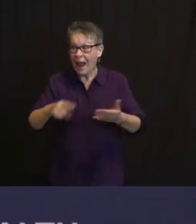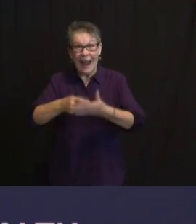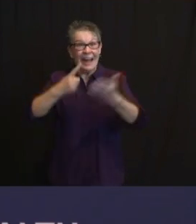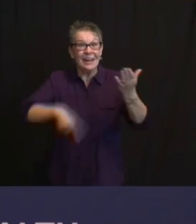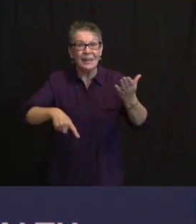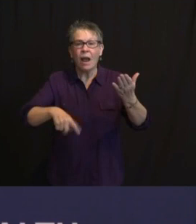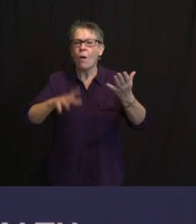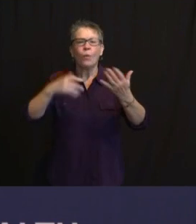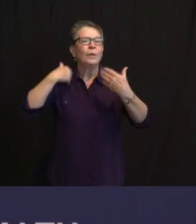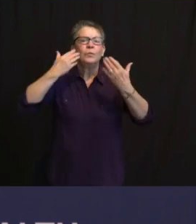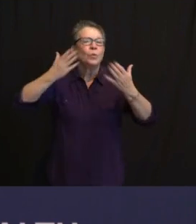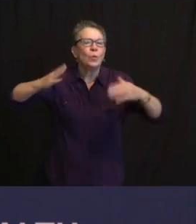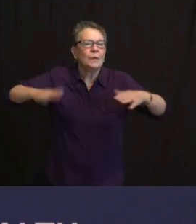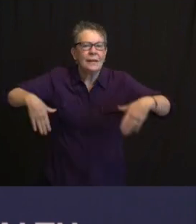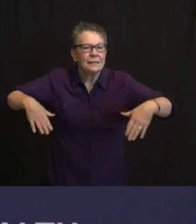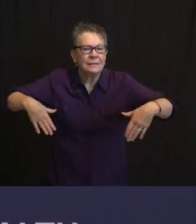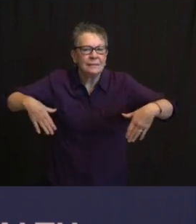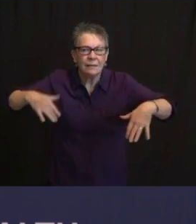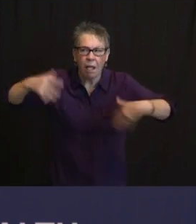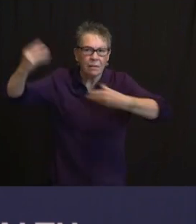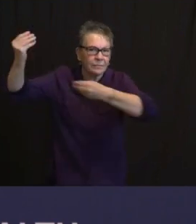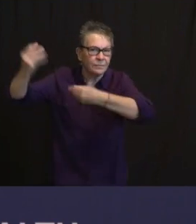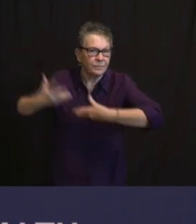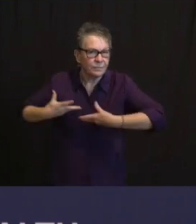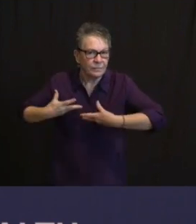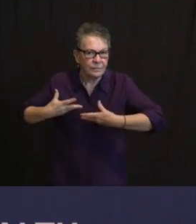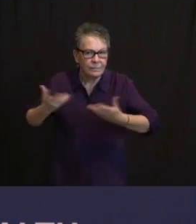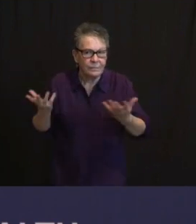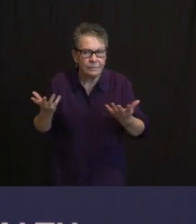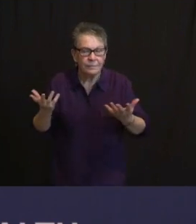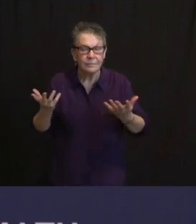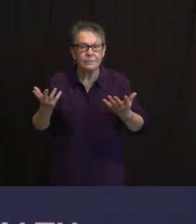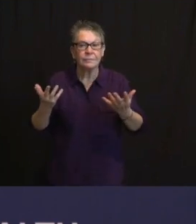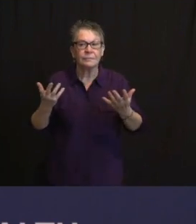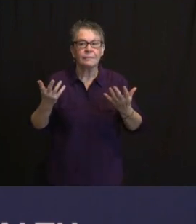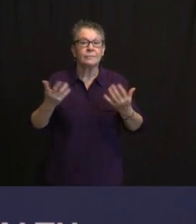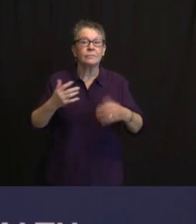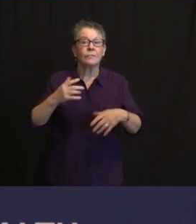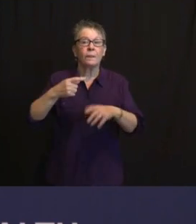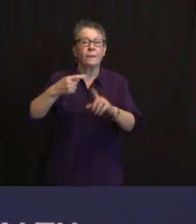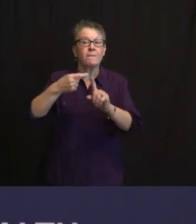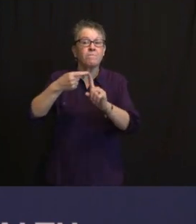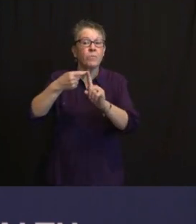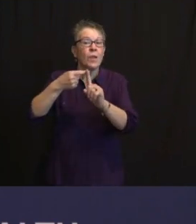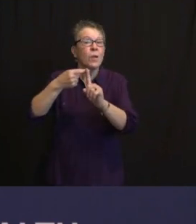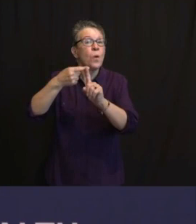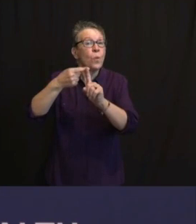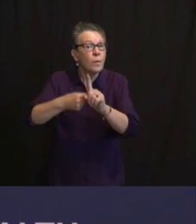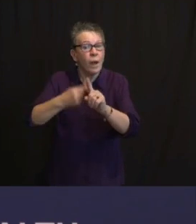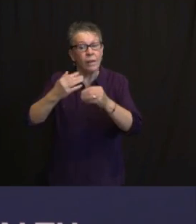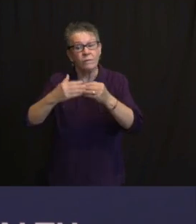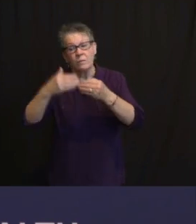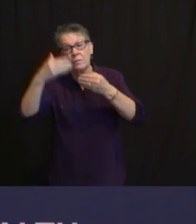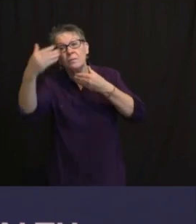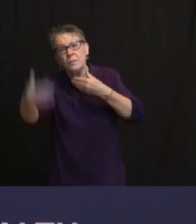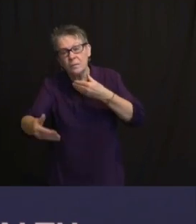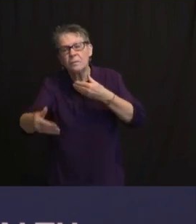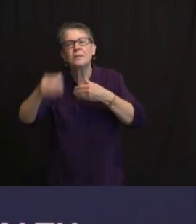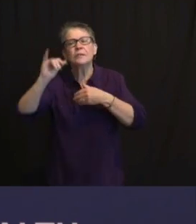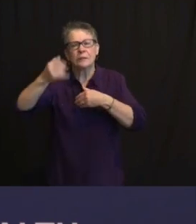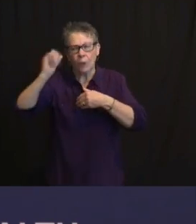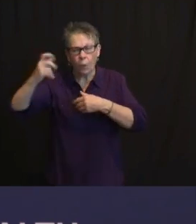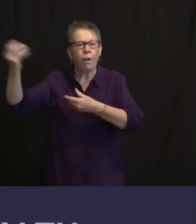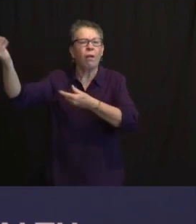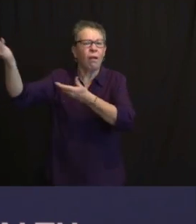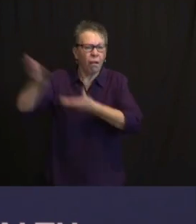I WOULD, I'LL GO OUT ON A LIMIT AND SAY A MONTH FROM NOW. WE'RE GOING TO BE IN A CADENCE WITH J&J, AND IT'S GOING TO BE SIGNIFICANT. BUT I DON'T WANT PEOPLE TO